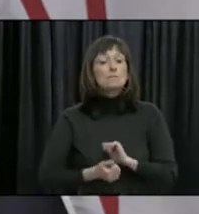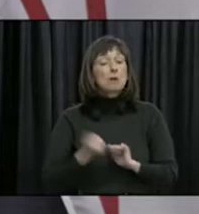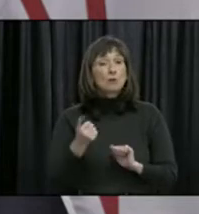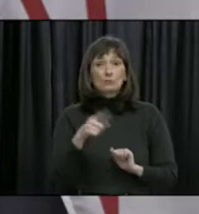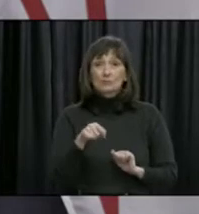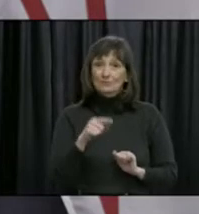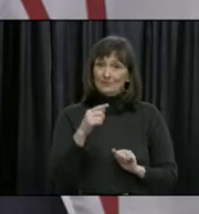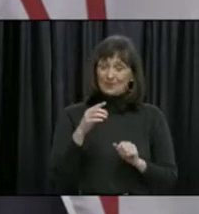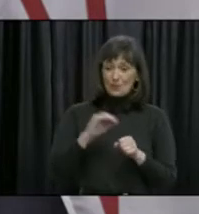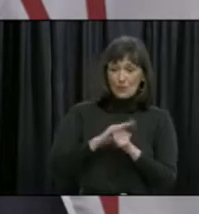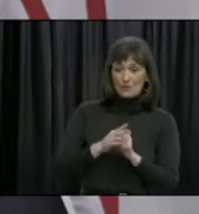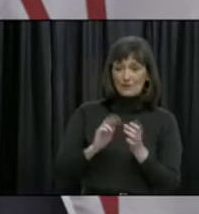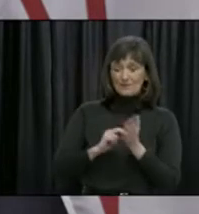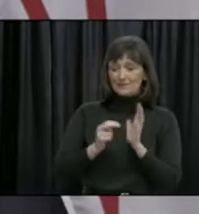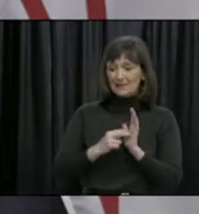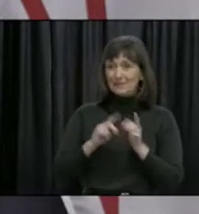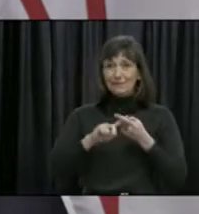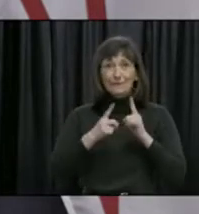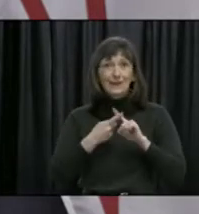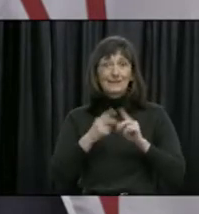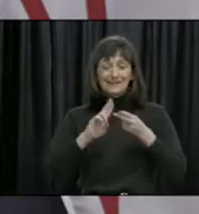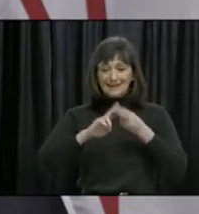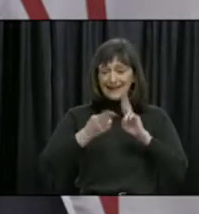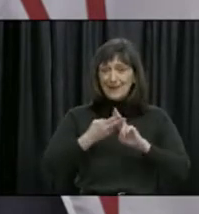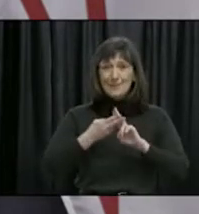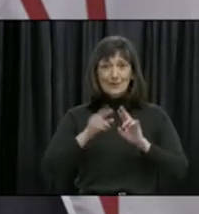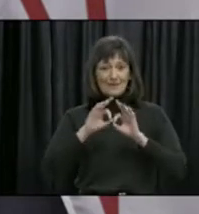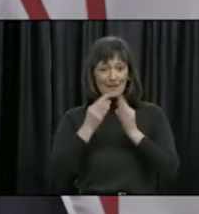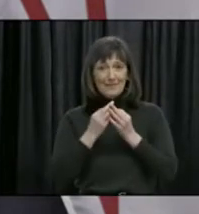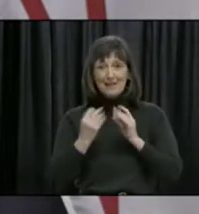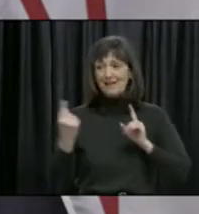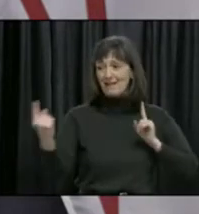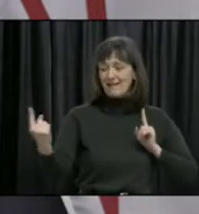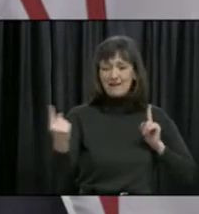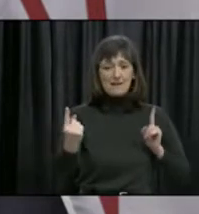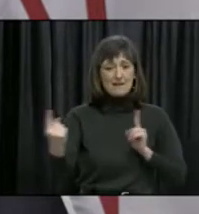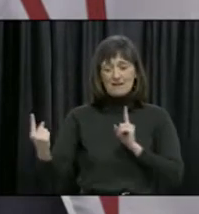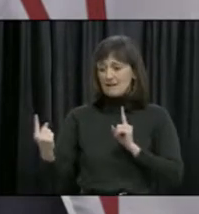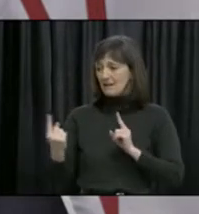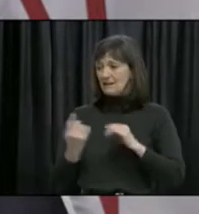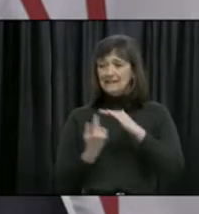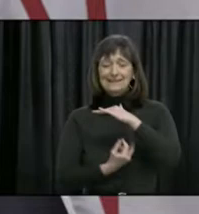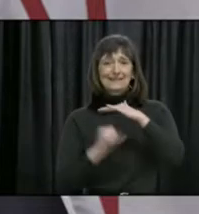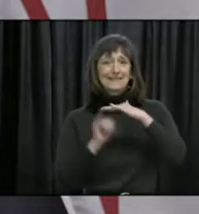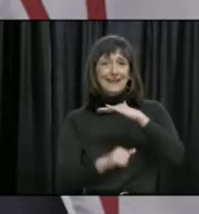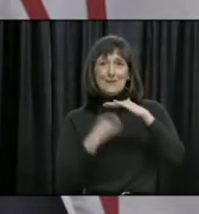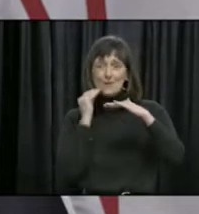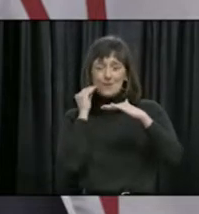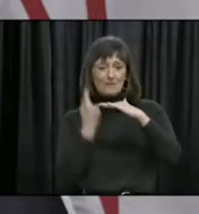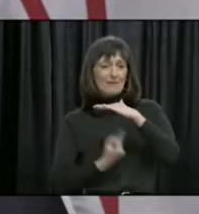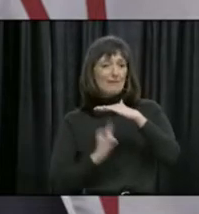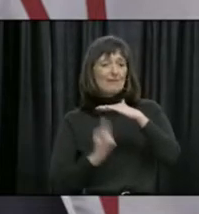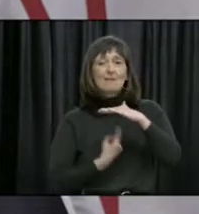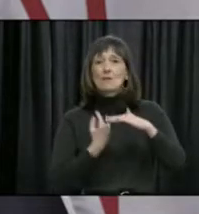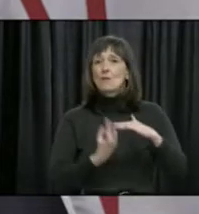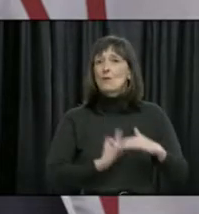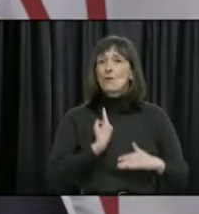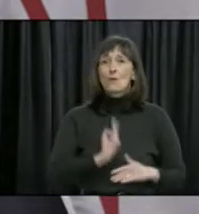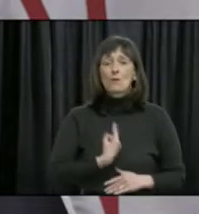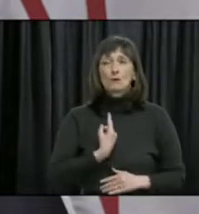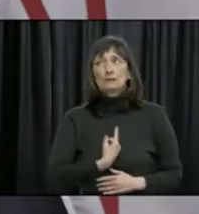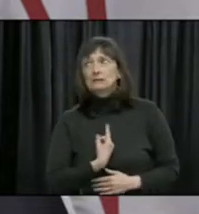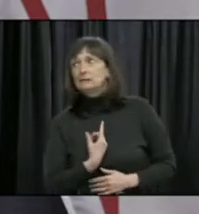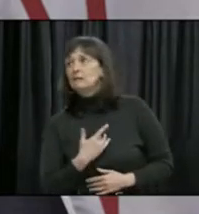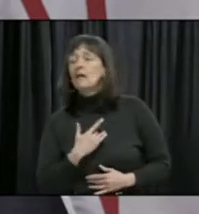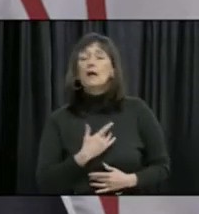from our loved ones, friends, neighbours, and has heightened feelings of isolation and loneliness. But please know these feelings are normal and are